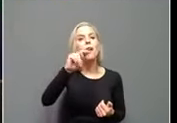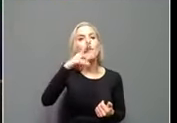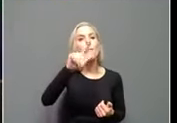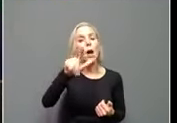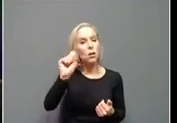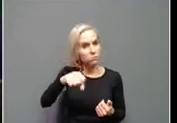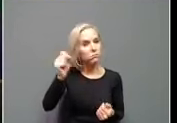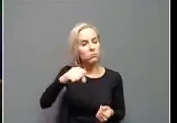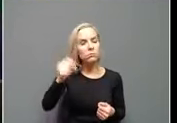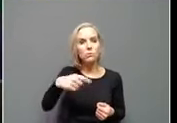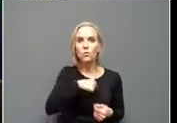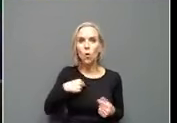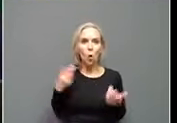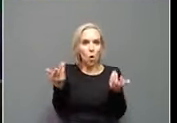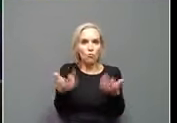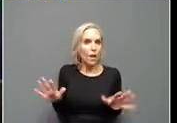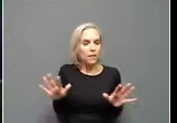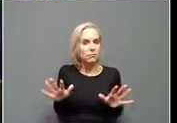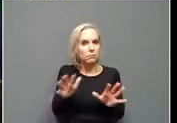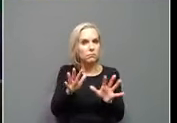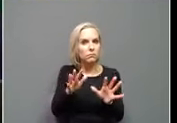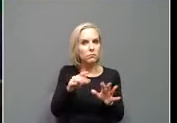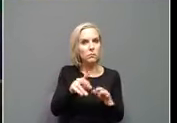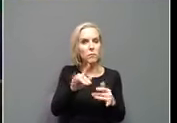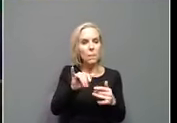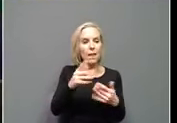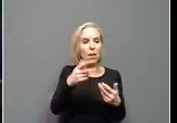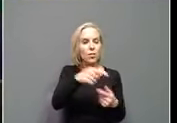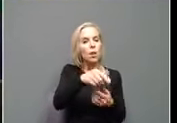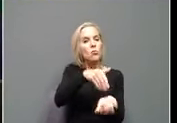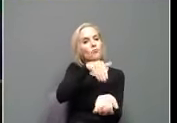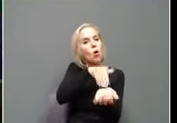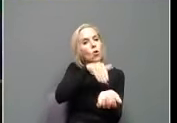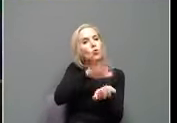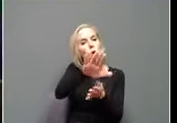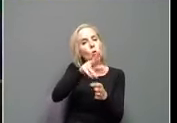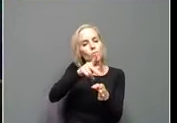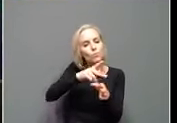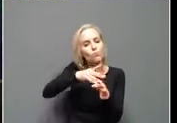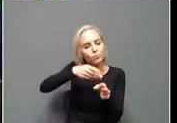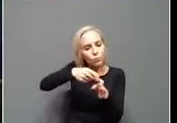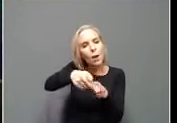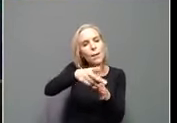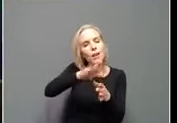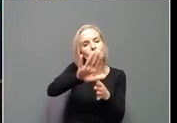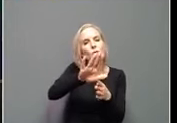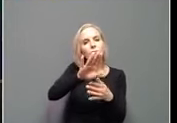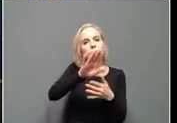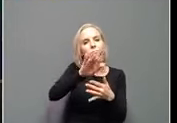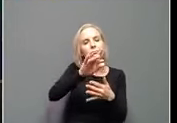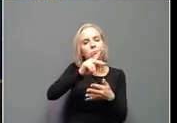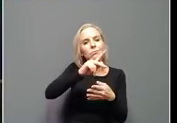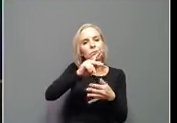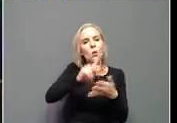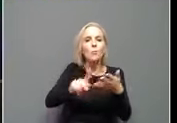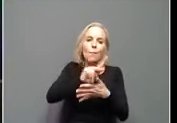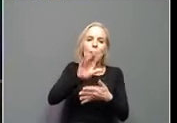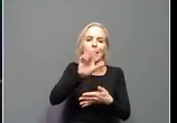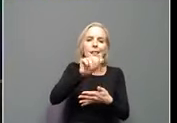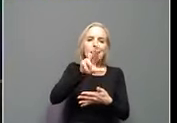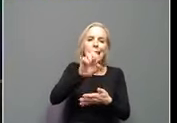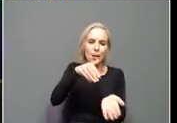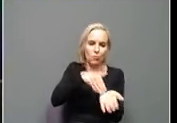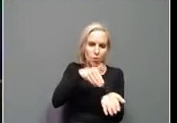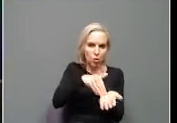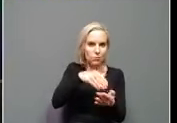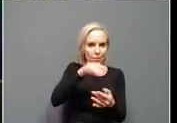we are already getting it in primary care doctors, um, offices and we're expanding that program. The challenge